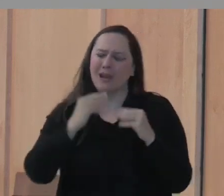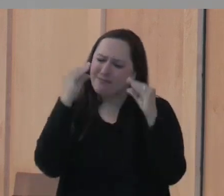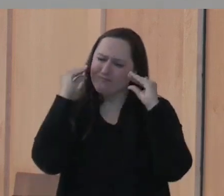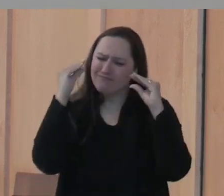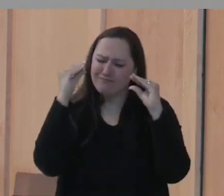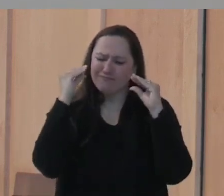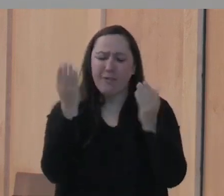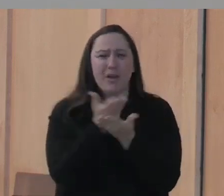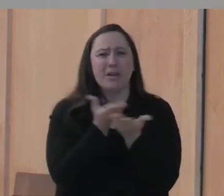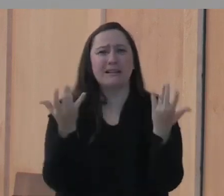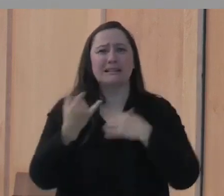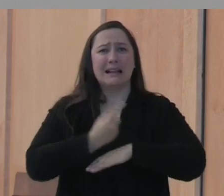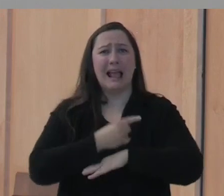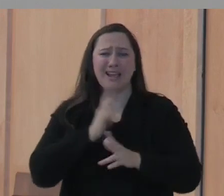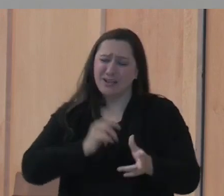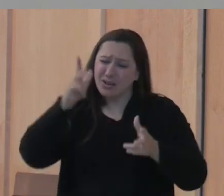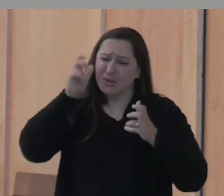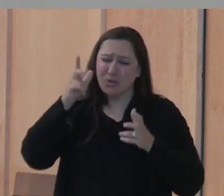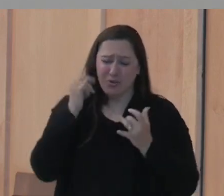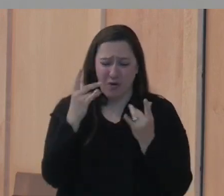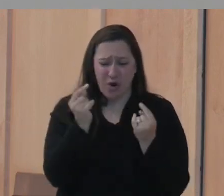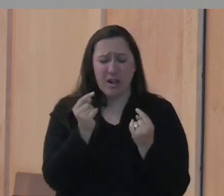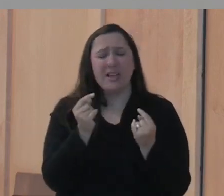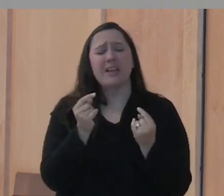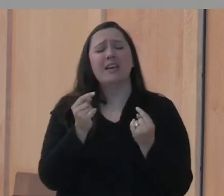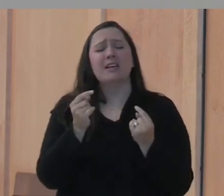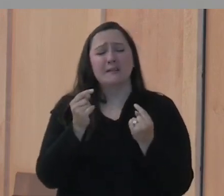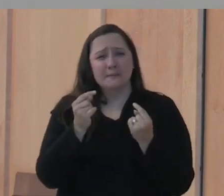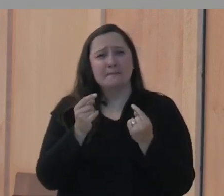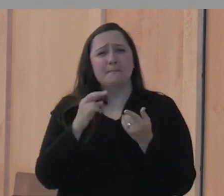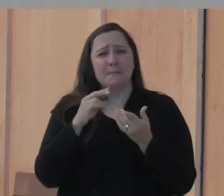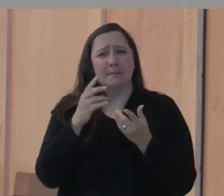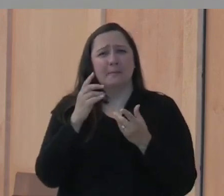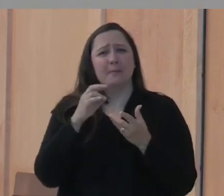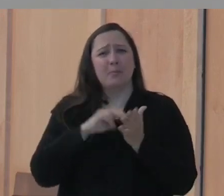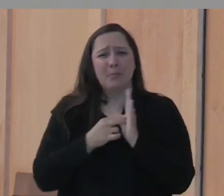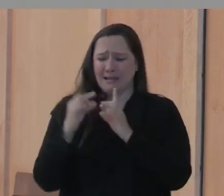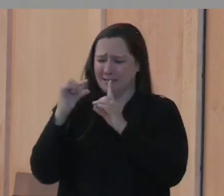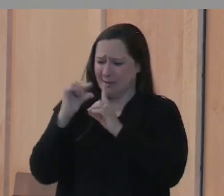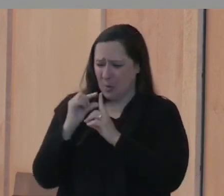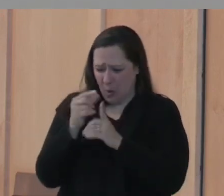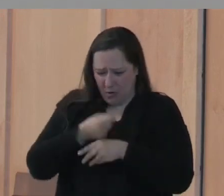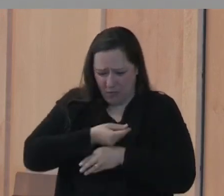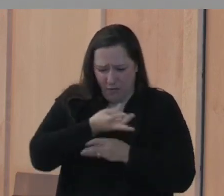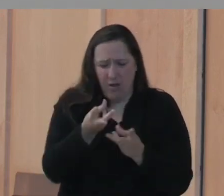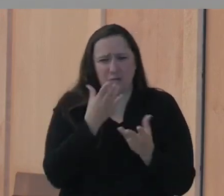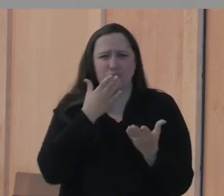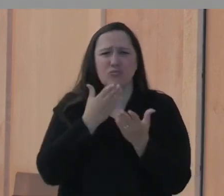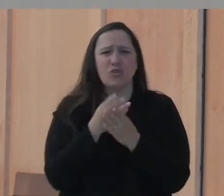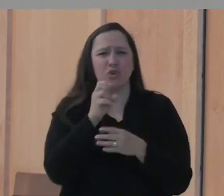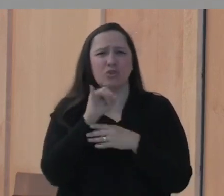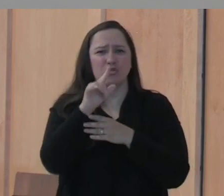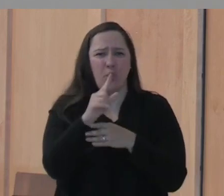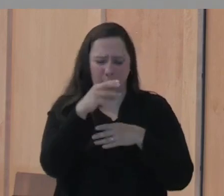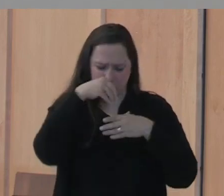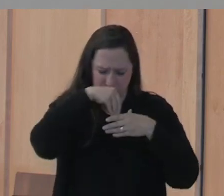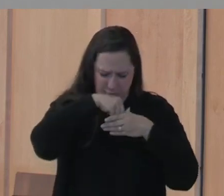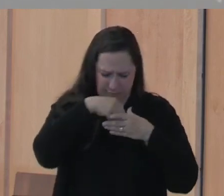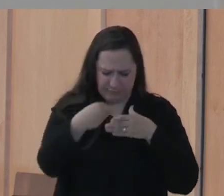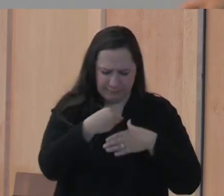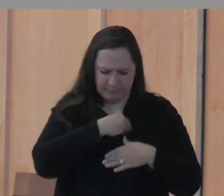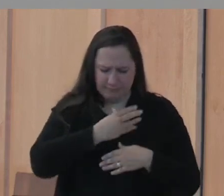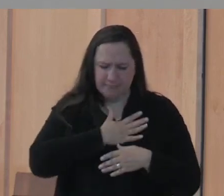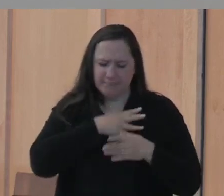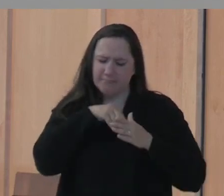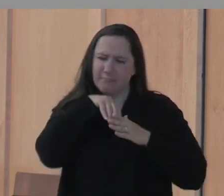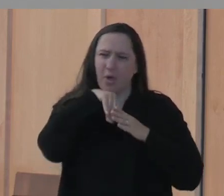you heard it read that the word of God would fall on soil where it sinks in and grows and produces fruit and I hope that that's